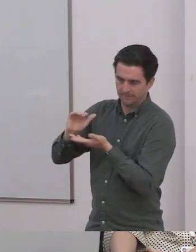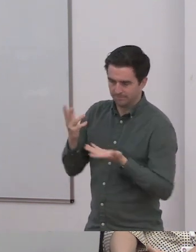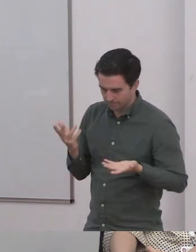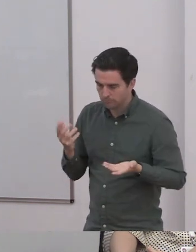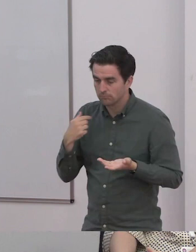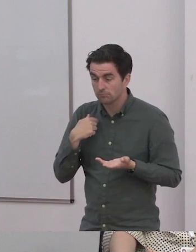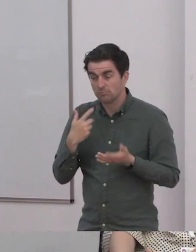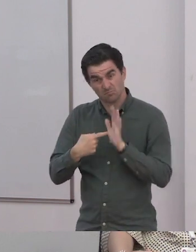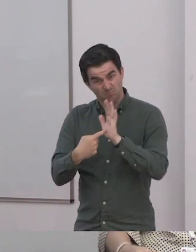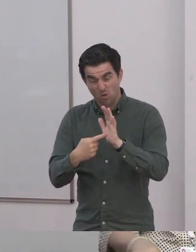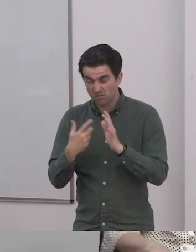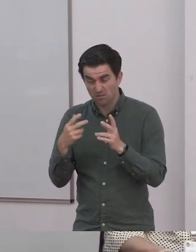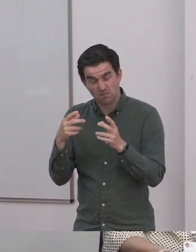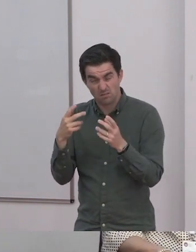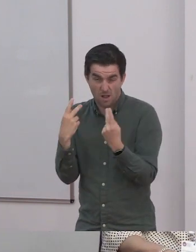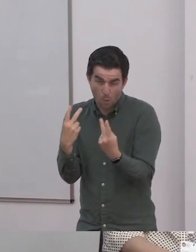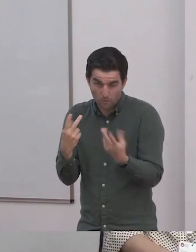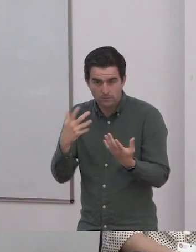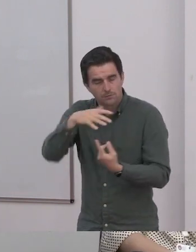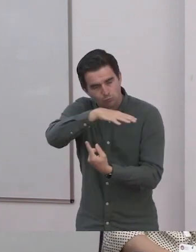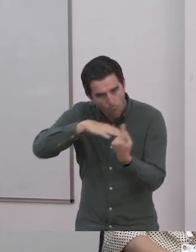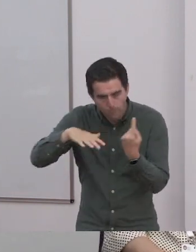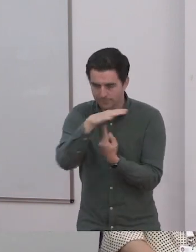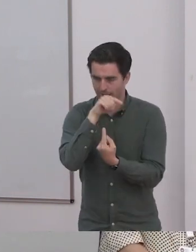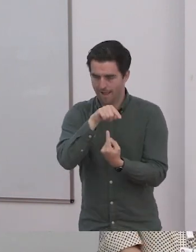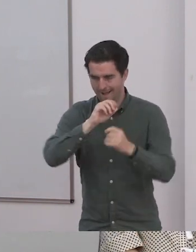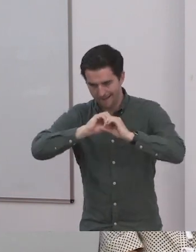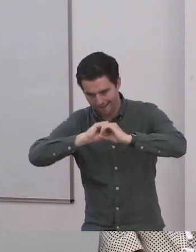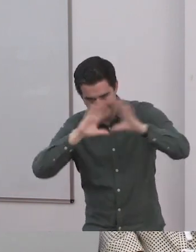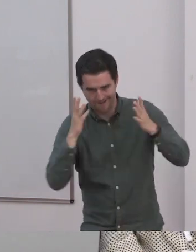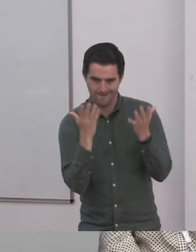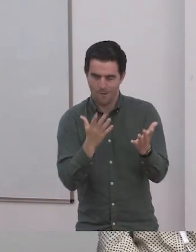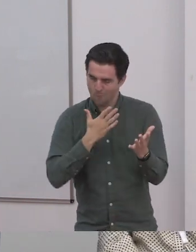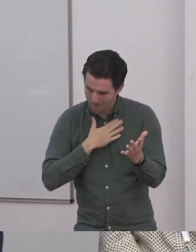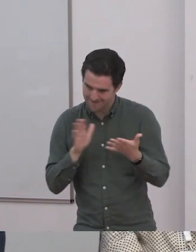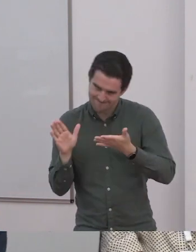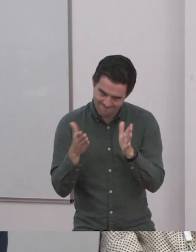have anything else? We've got like a couple of minutes. So do you have any things you think are important?